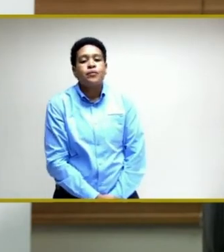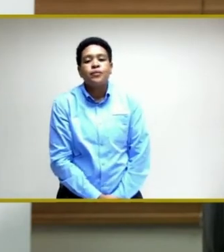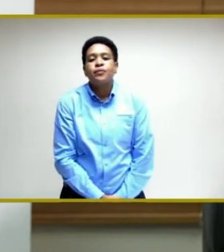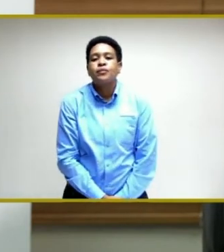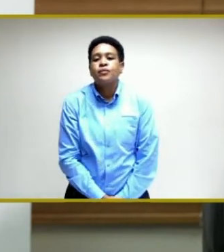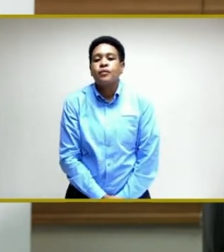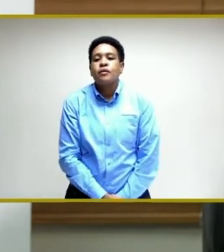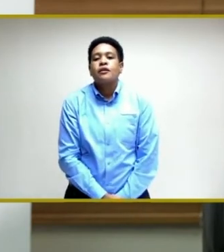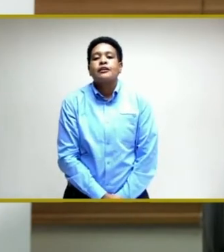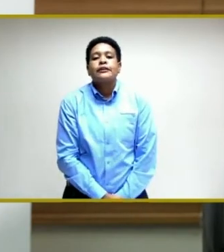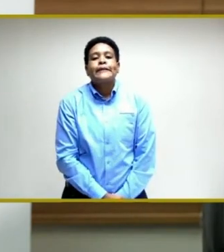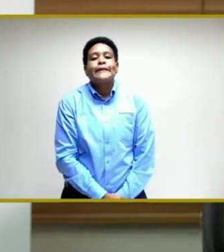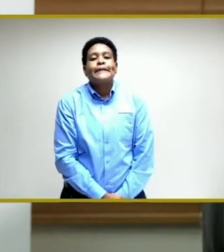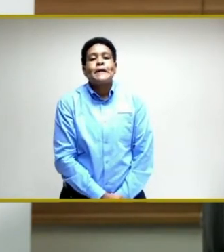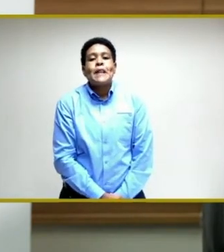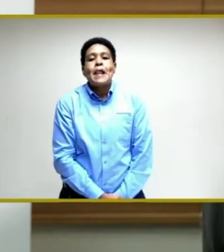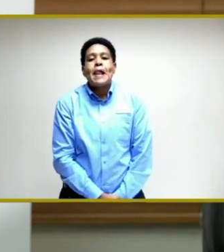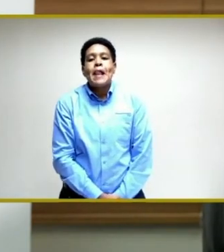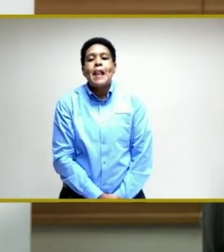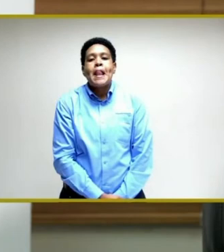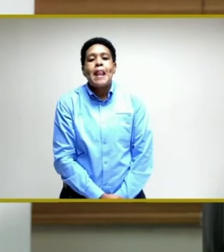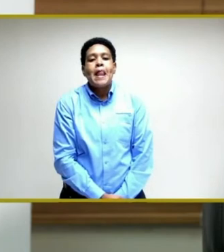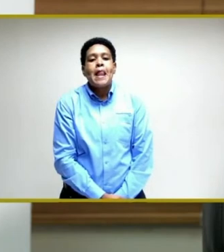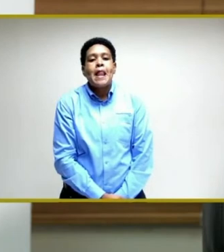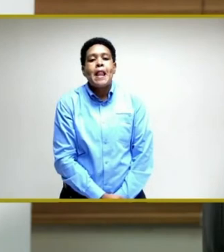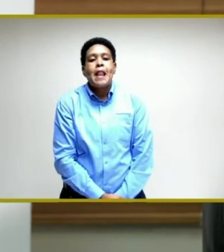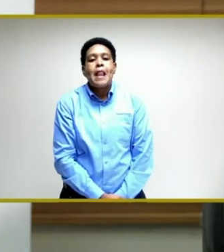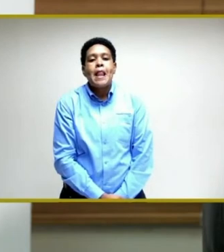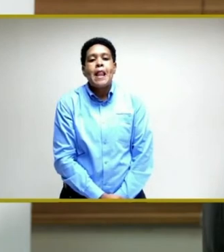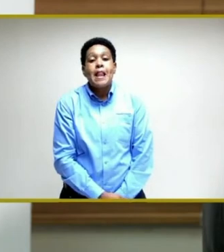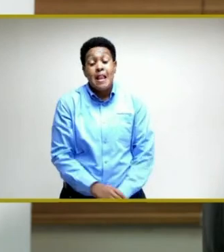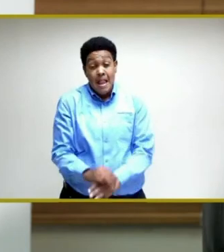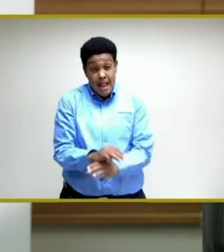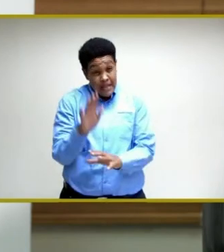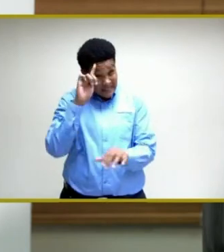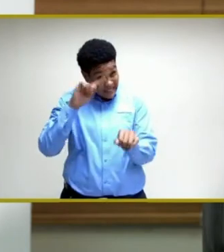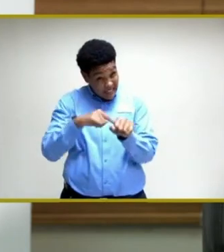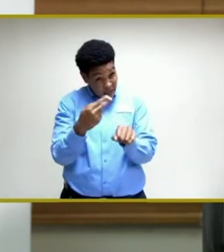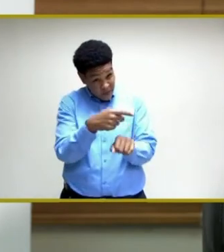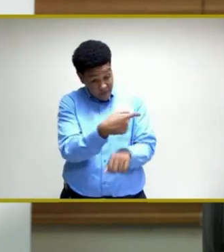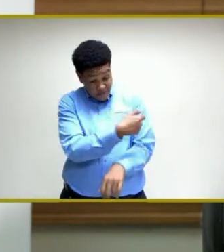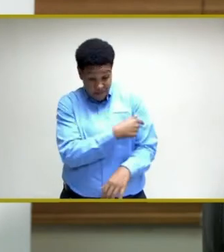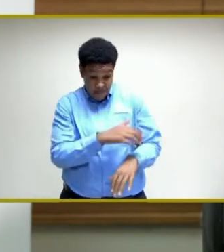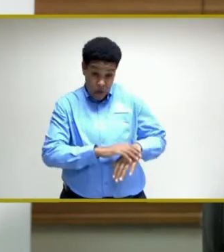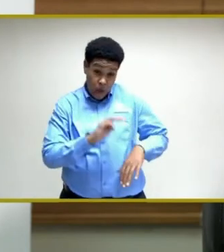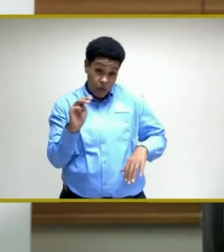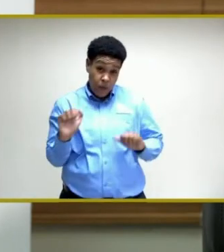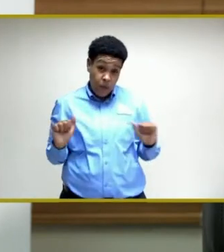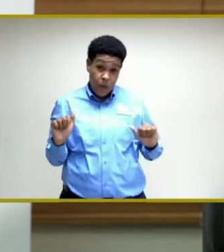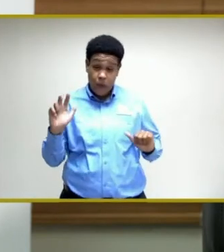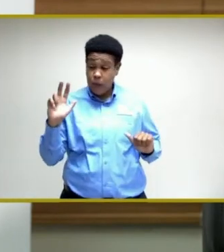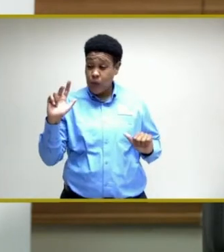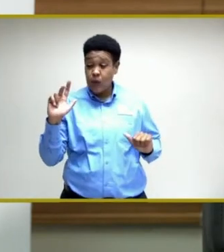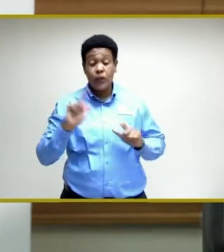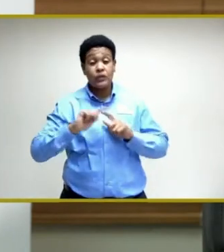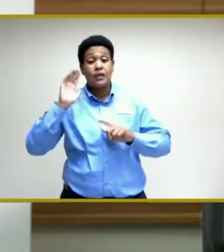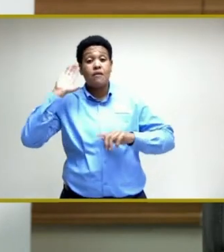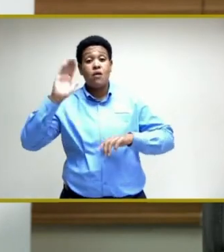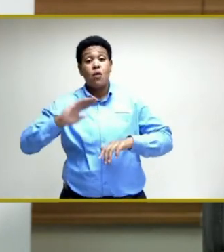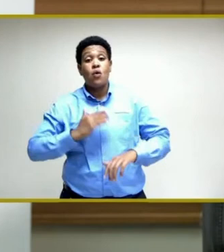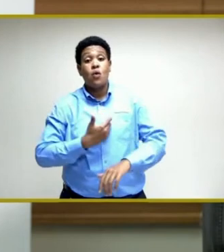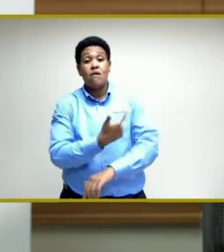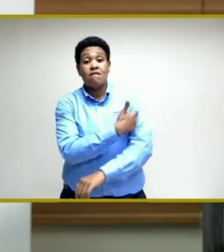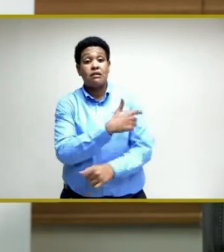The Ministry will begin the utilization of these vaccines on Monday, August 23, at all our vaccination